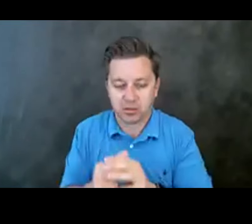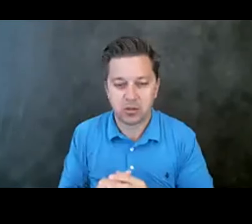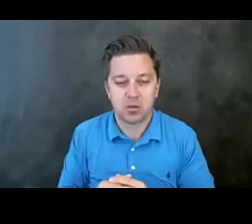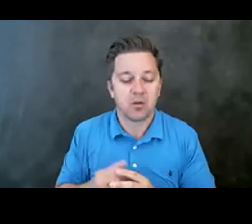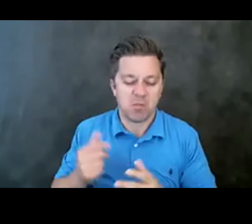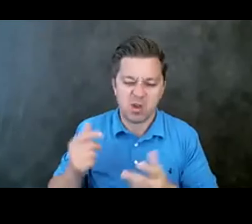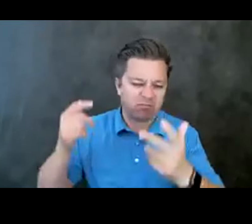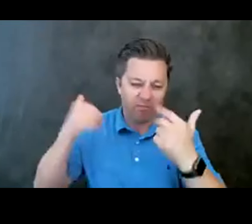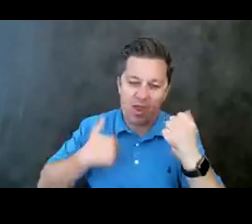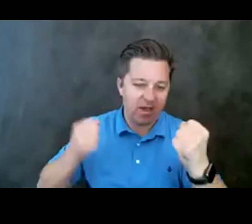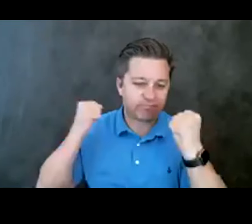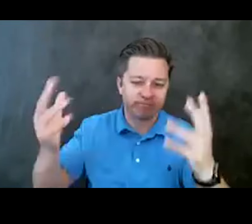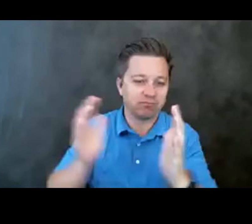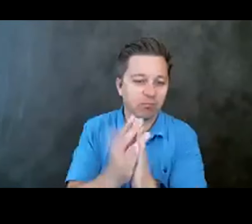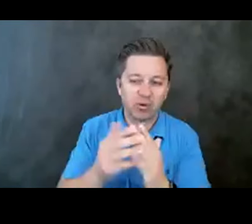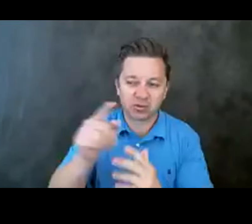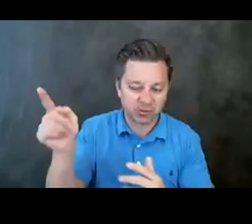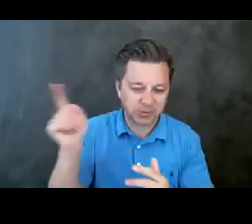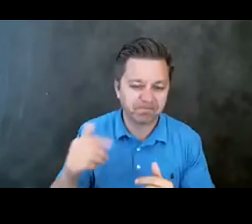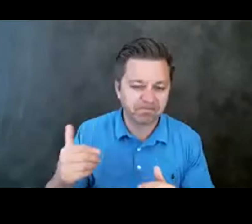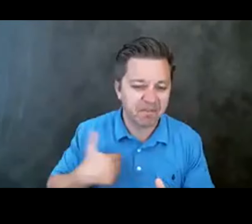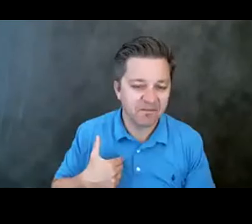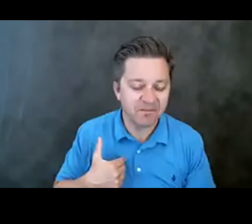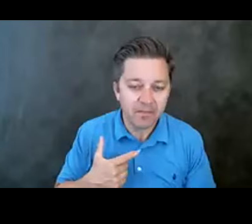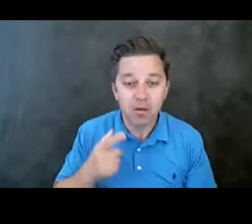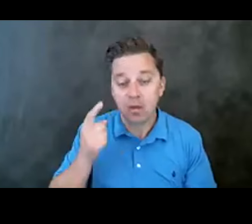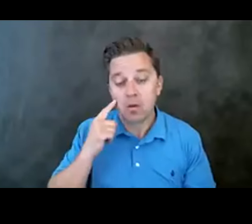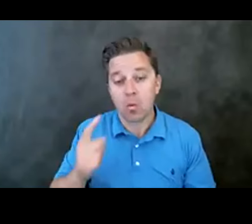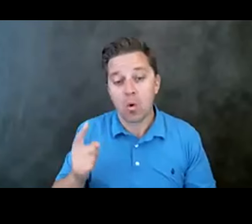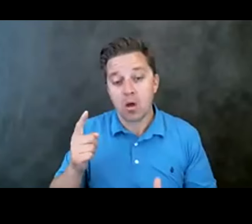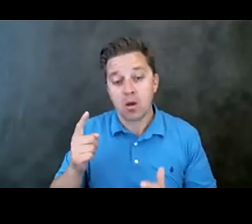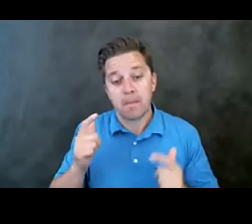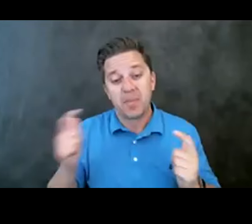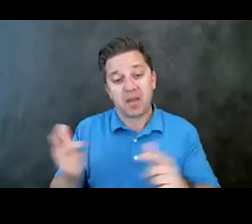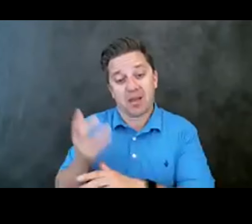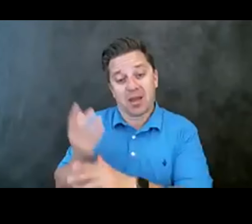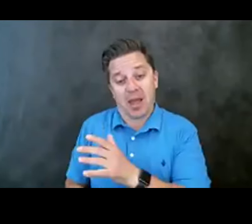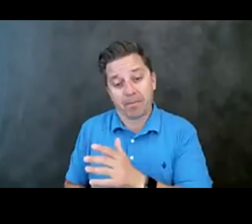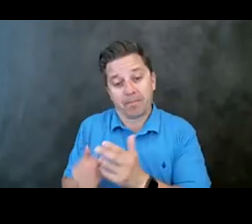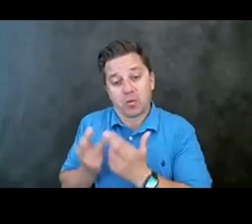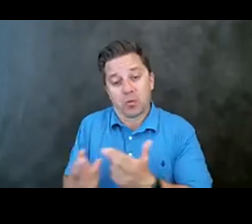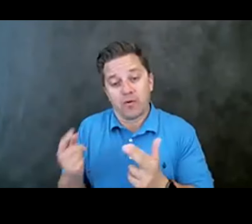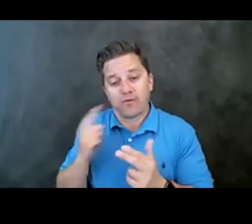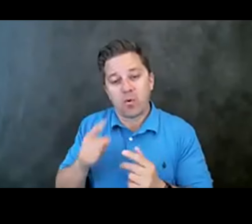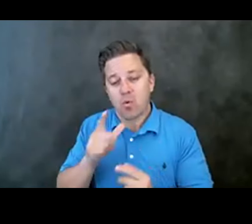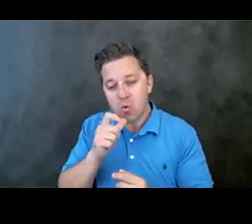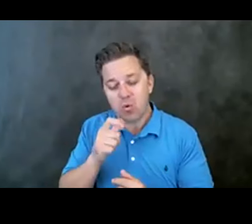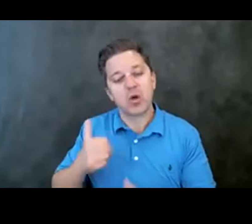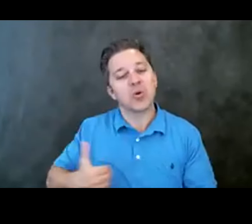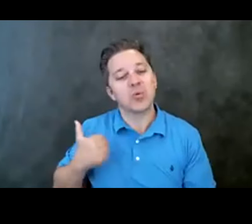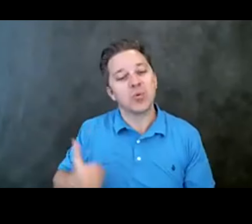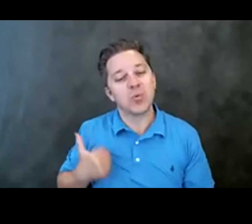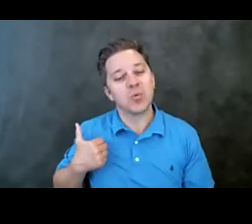of books and resources that are out there. think one of the biggest gaps in resources though, is resources for youth and children who have lost somebody to